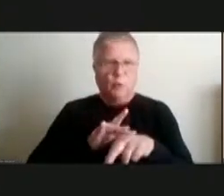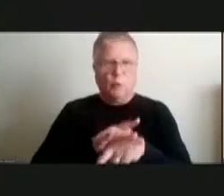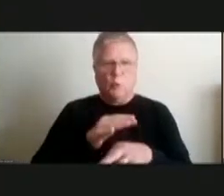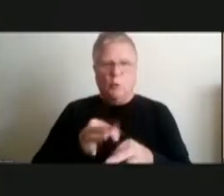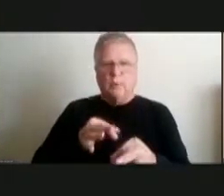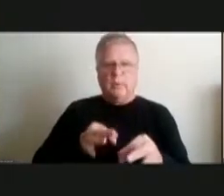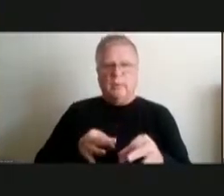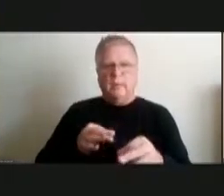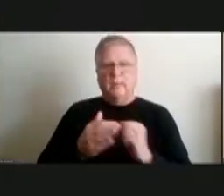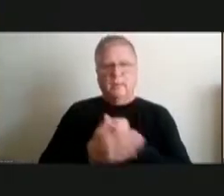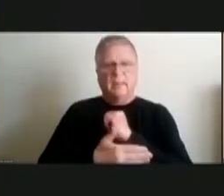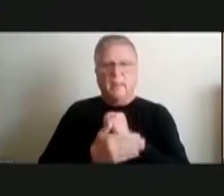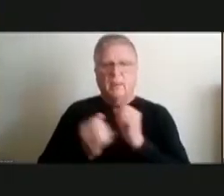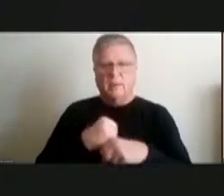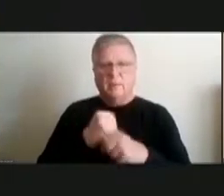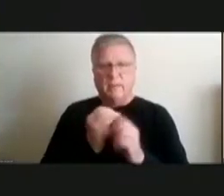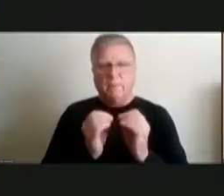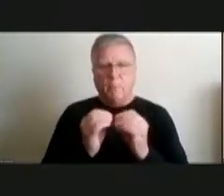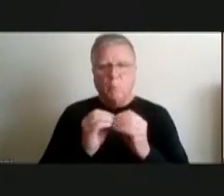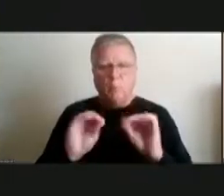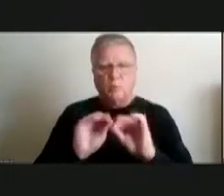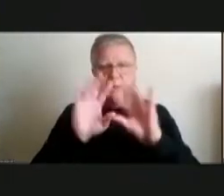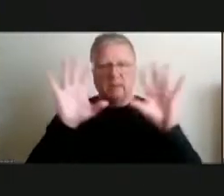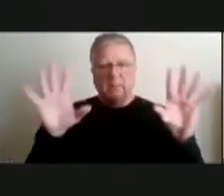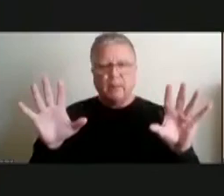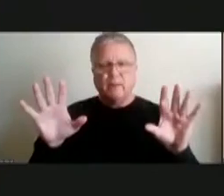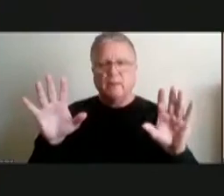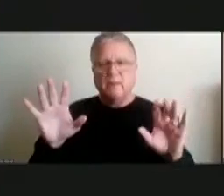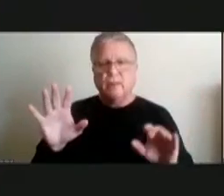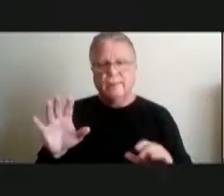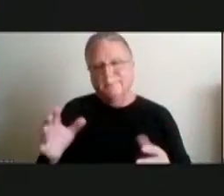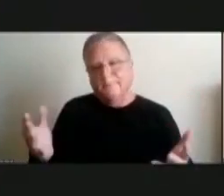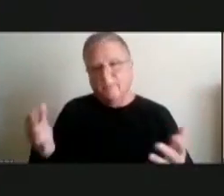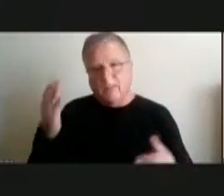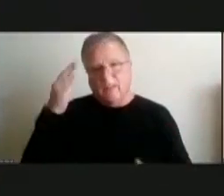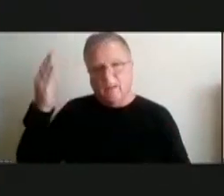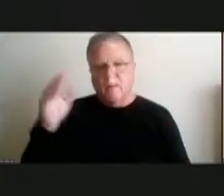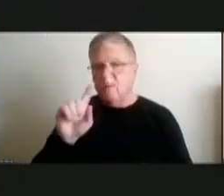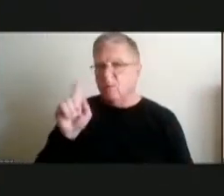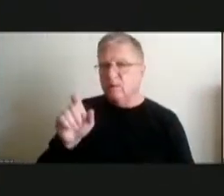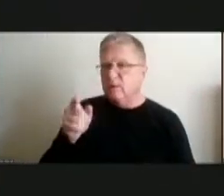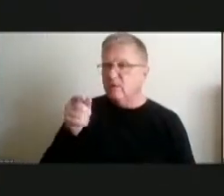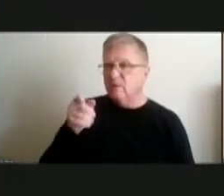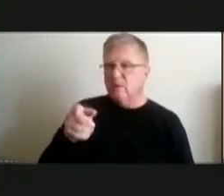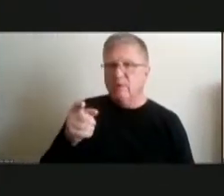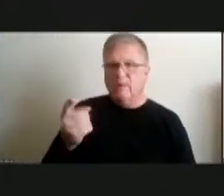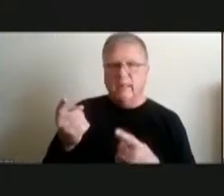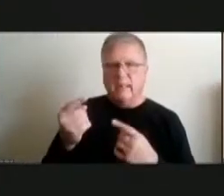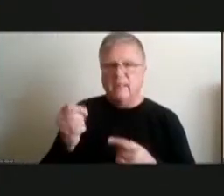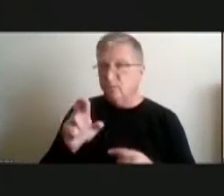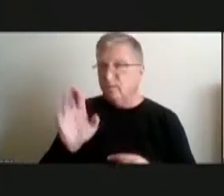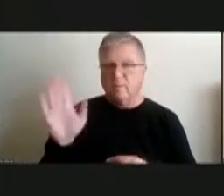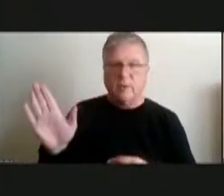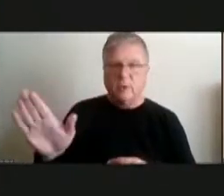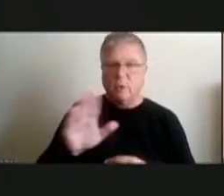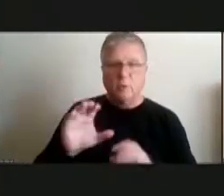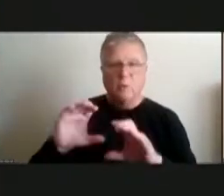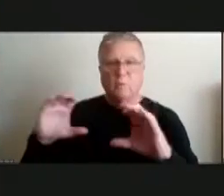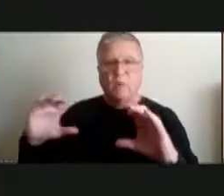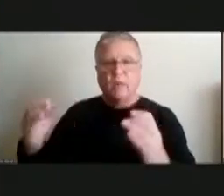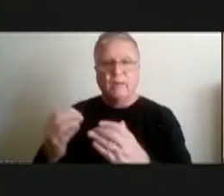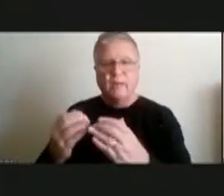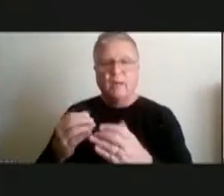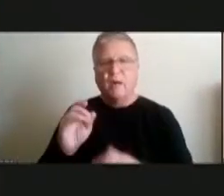be more transparent um and i don't know if this is a question for you or maybe this body uh you know our campaign finance